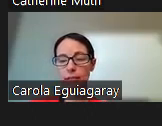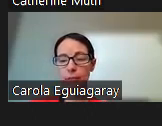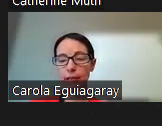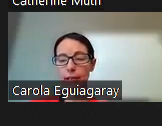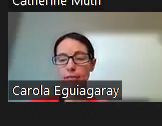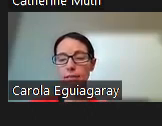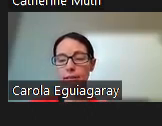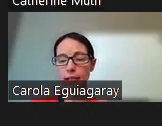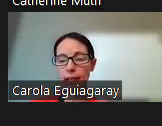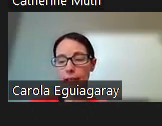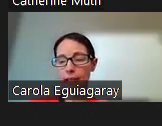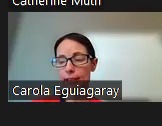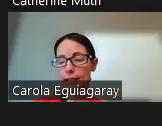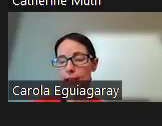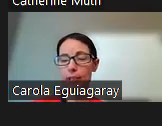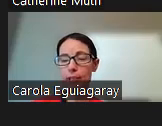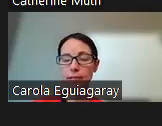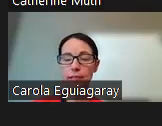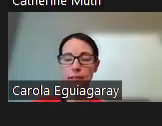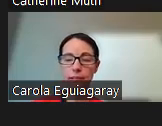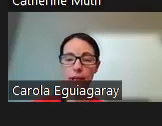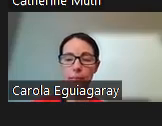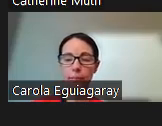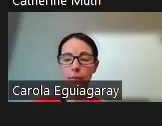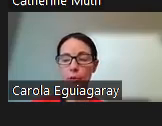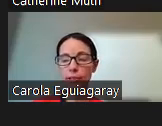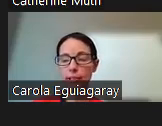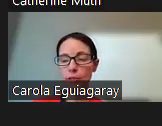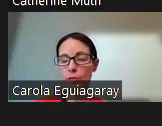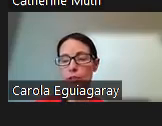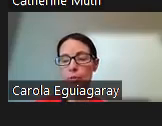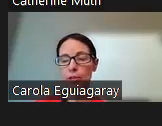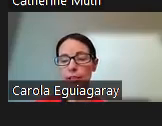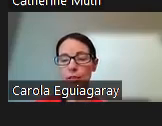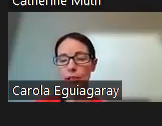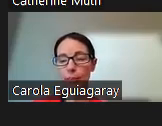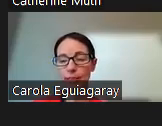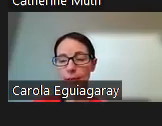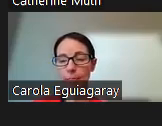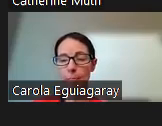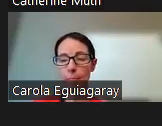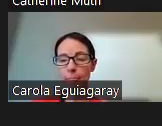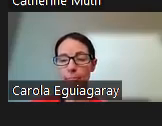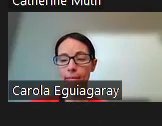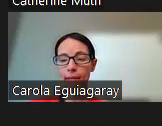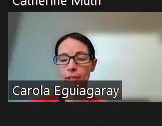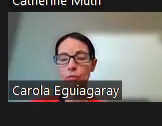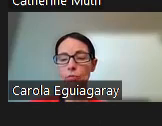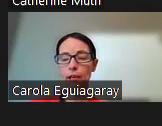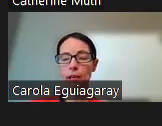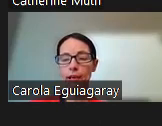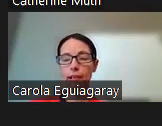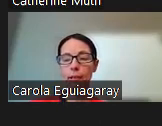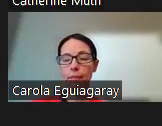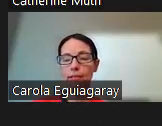you know we're we're not making any progress something like that again a really informative tool for you as a